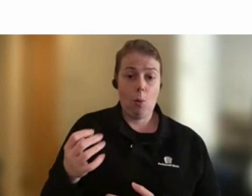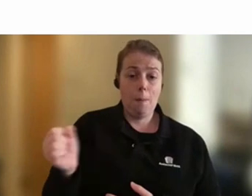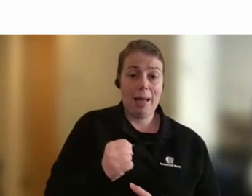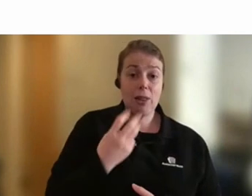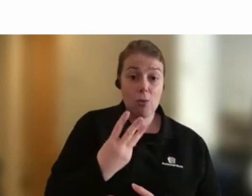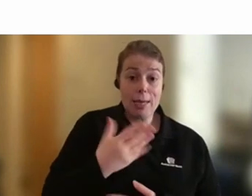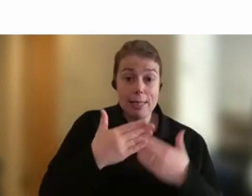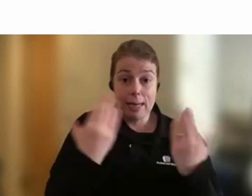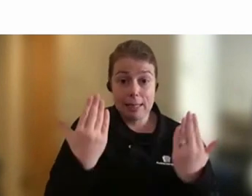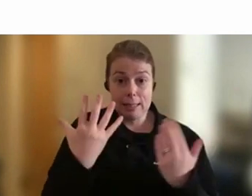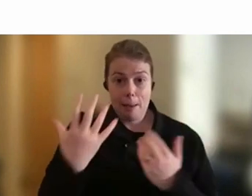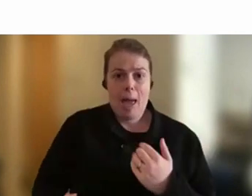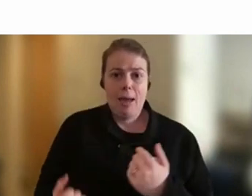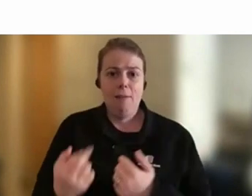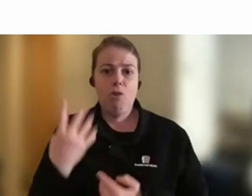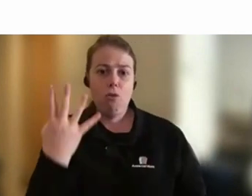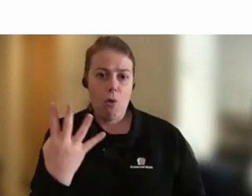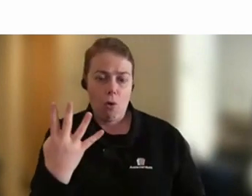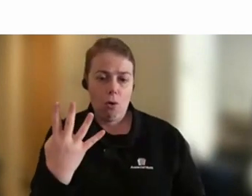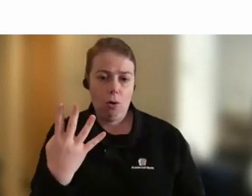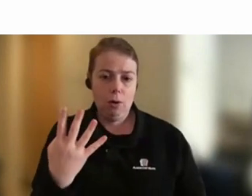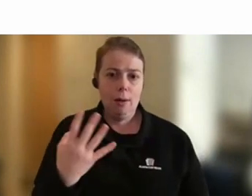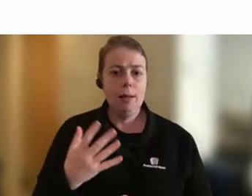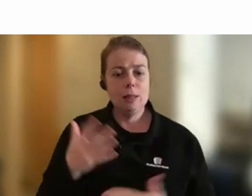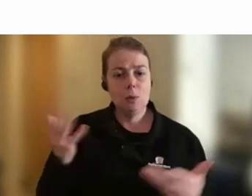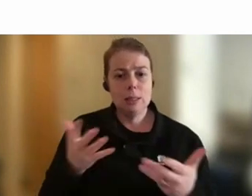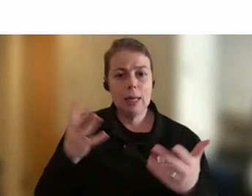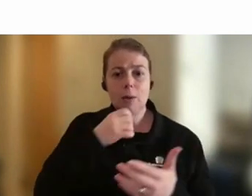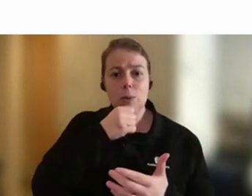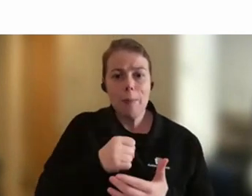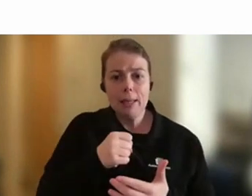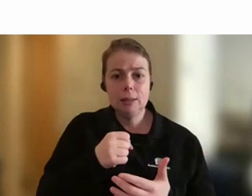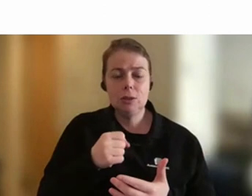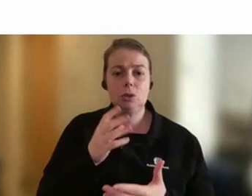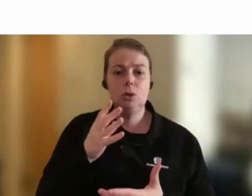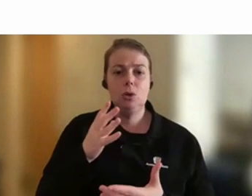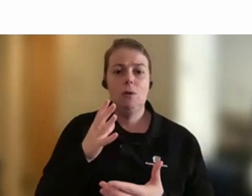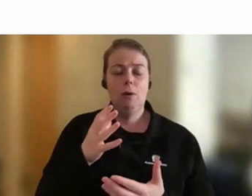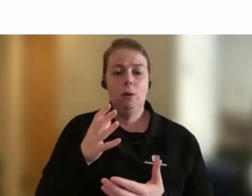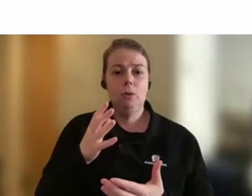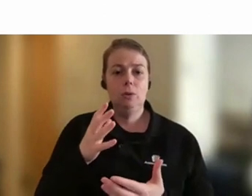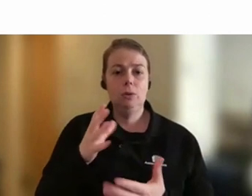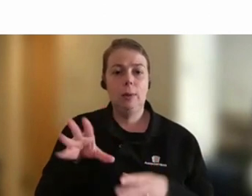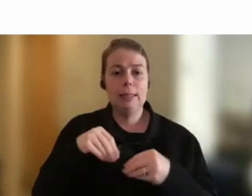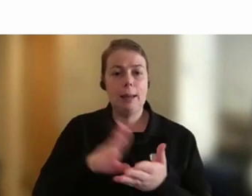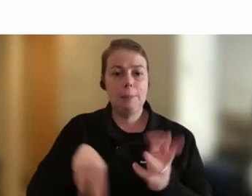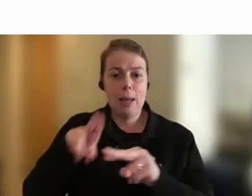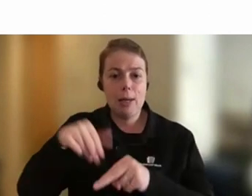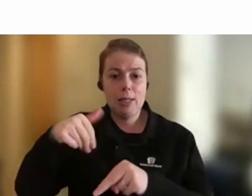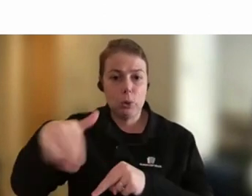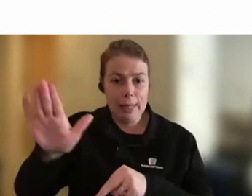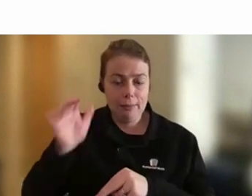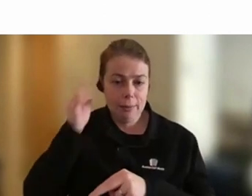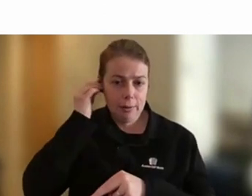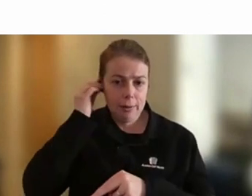parental leave and to encourage people to take the time they needed to adjust. Because it's not just about when